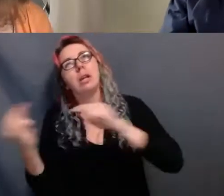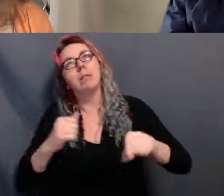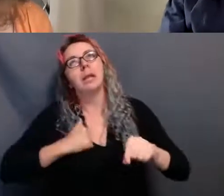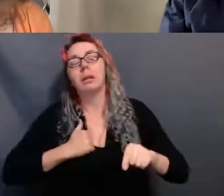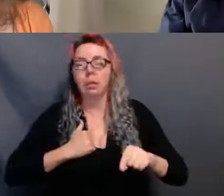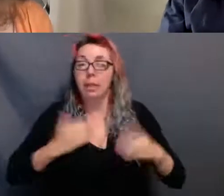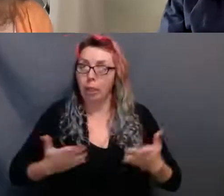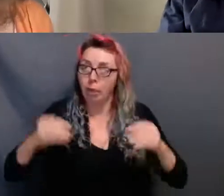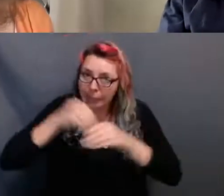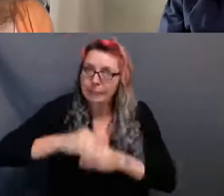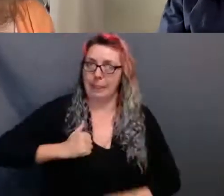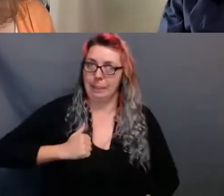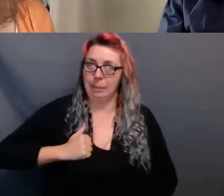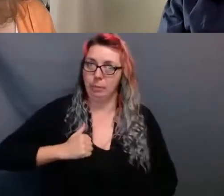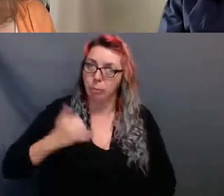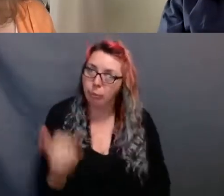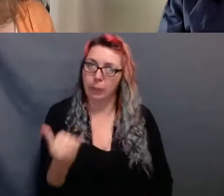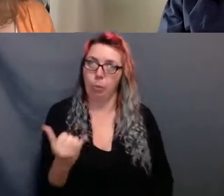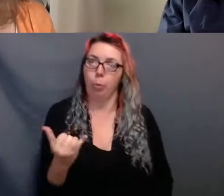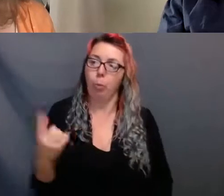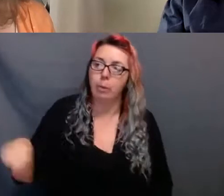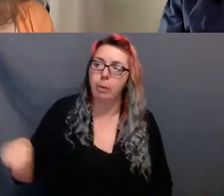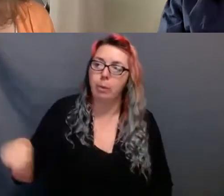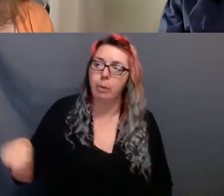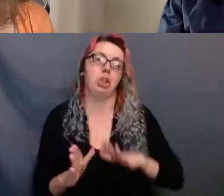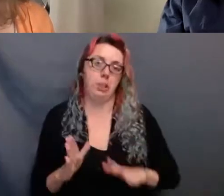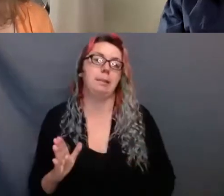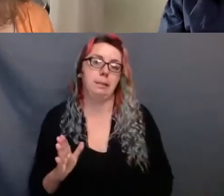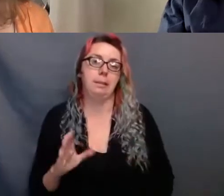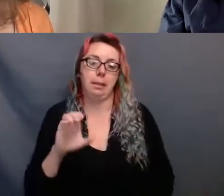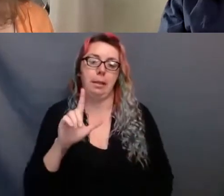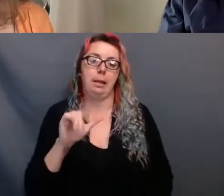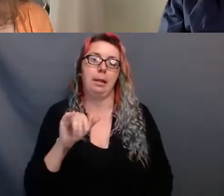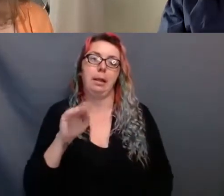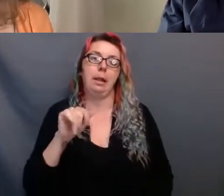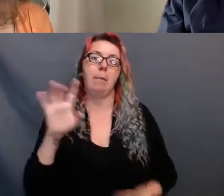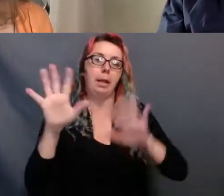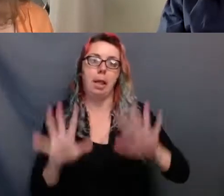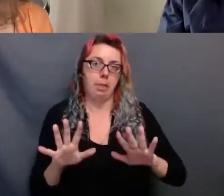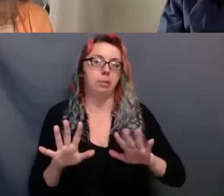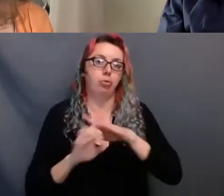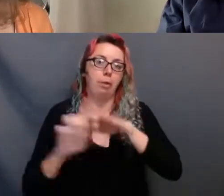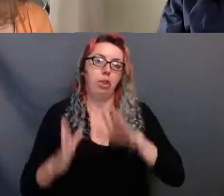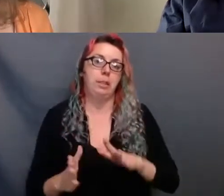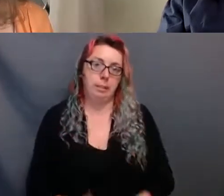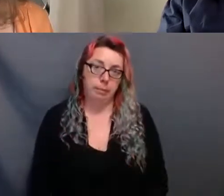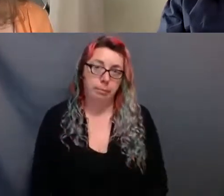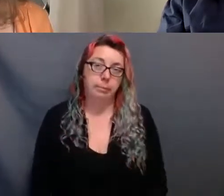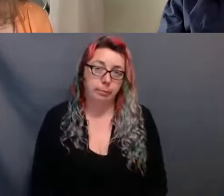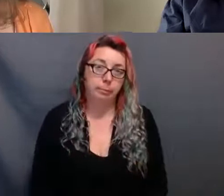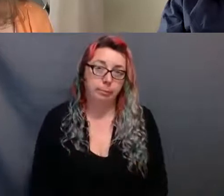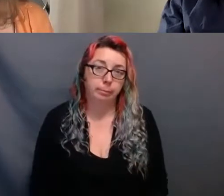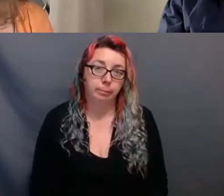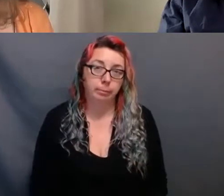Environmental racism like systemic racism is insidious. It feels like it's just